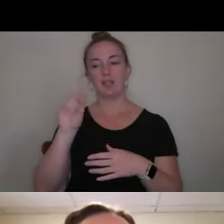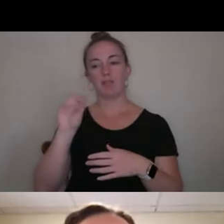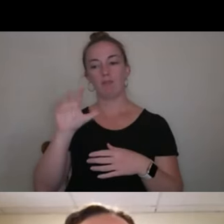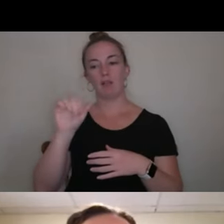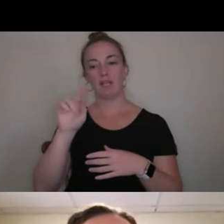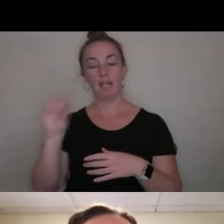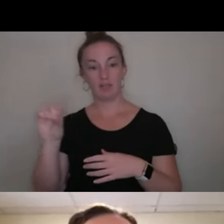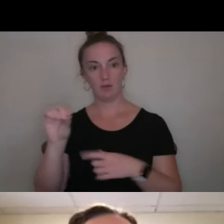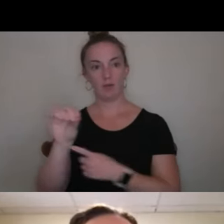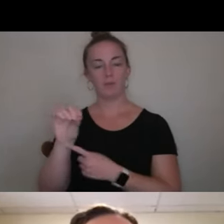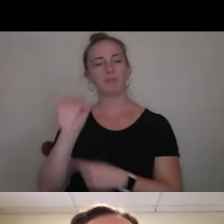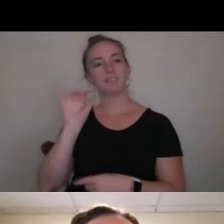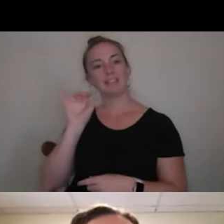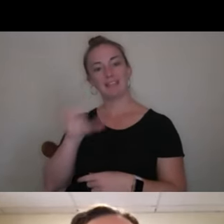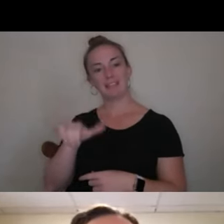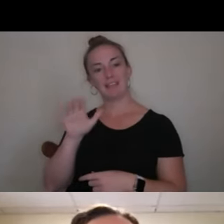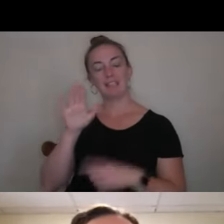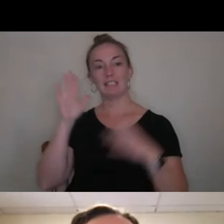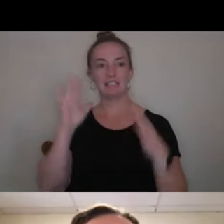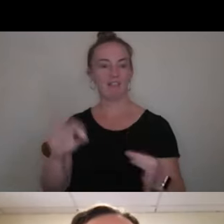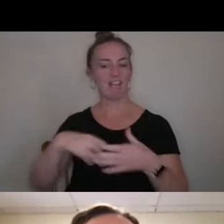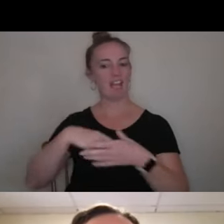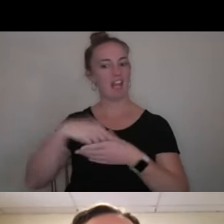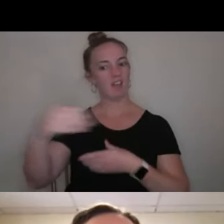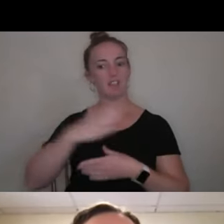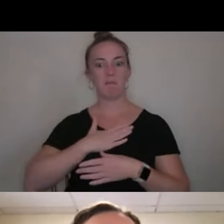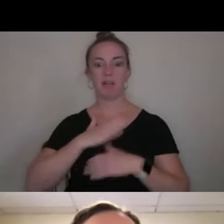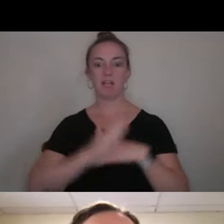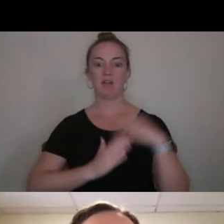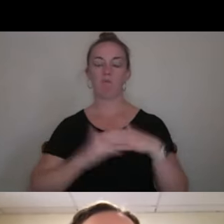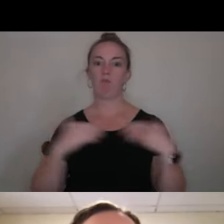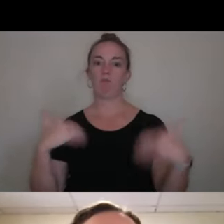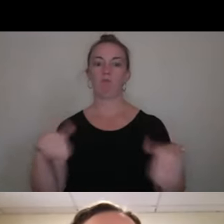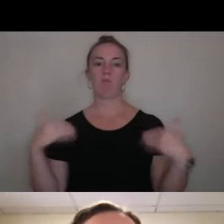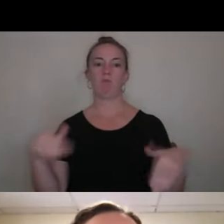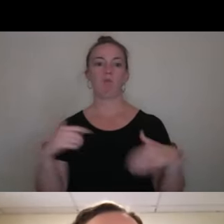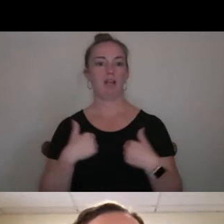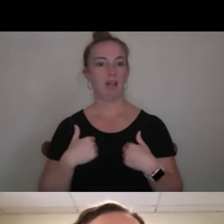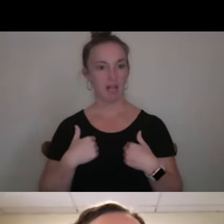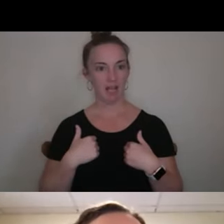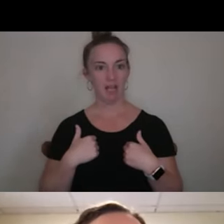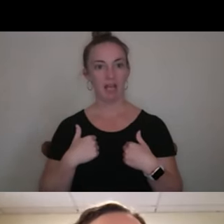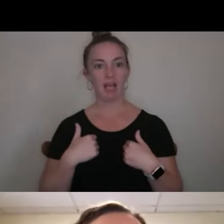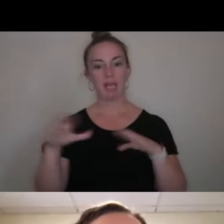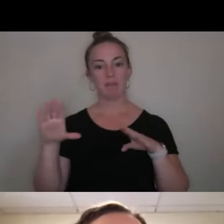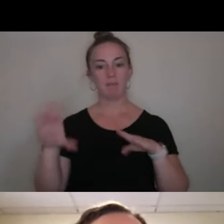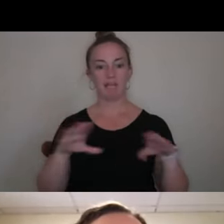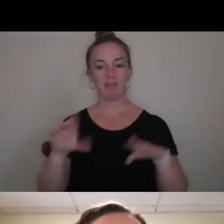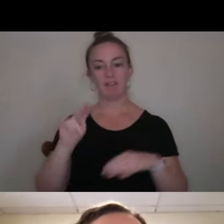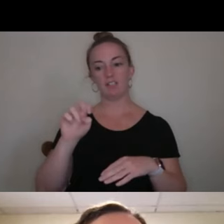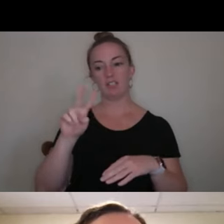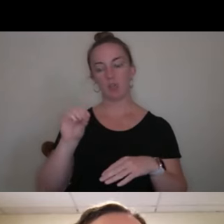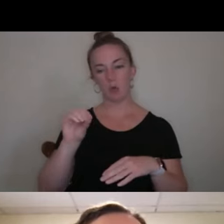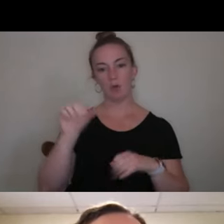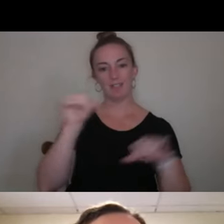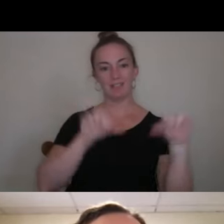that is definitely way outside of my comfort zone. I mean, you know, being a behavioral neuroscience major, it's just